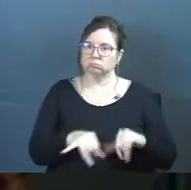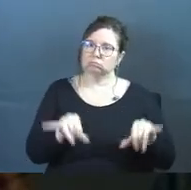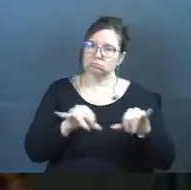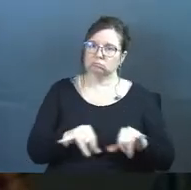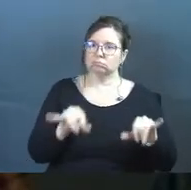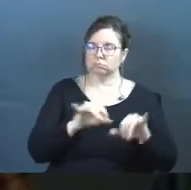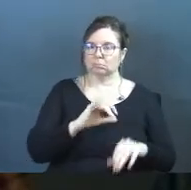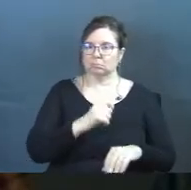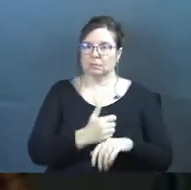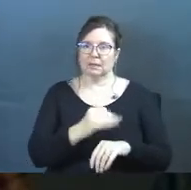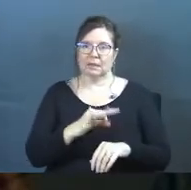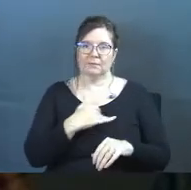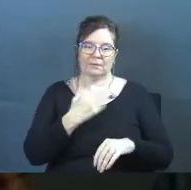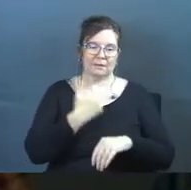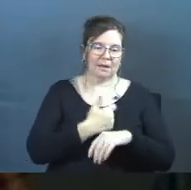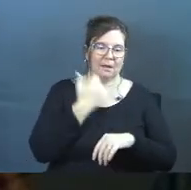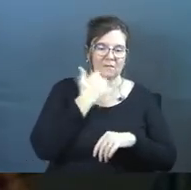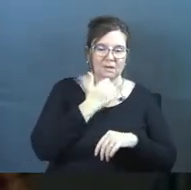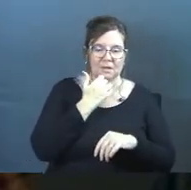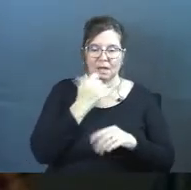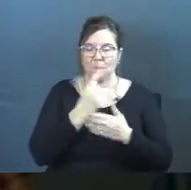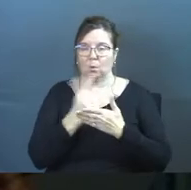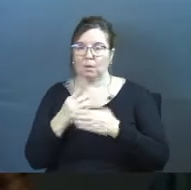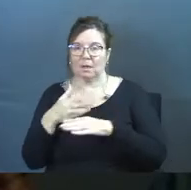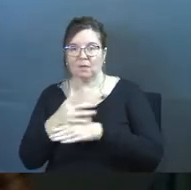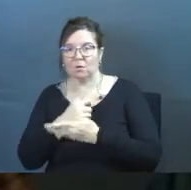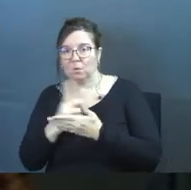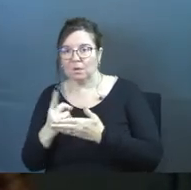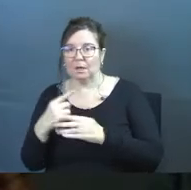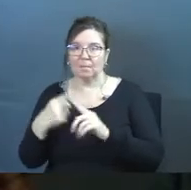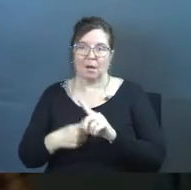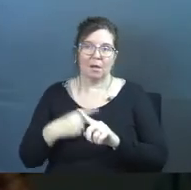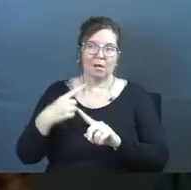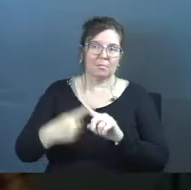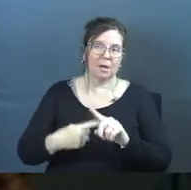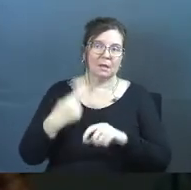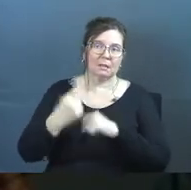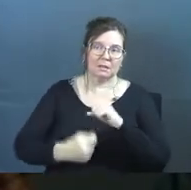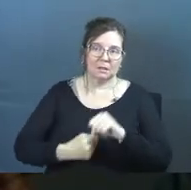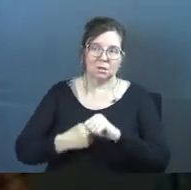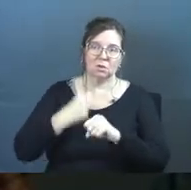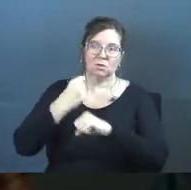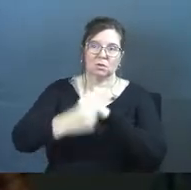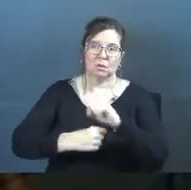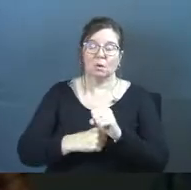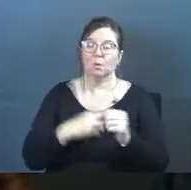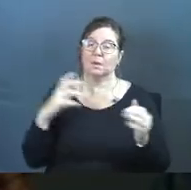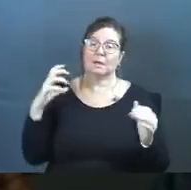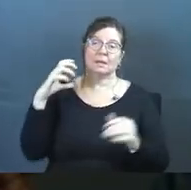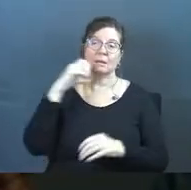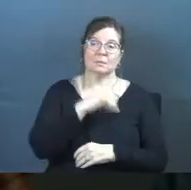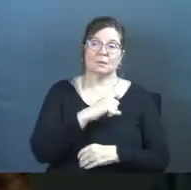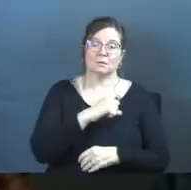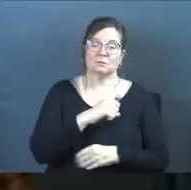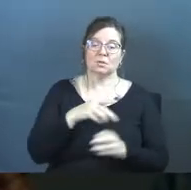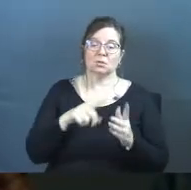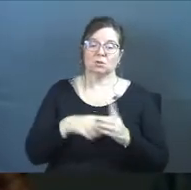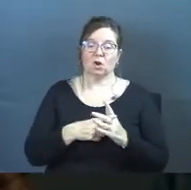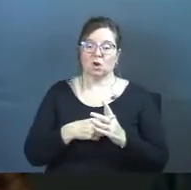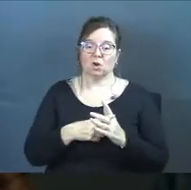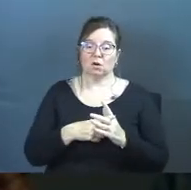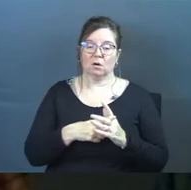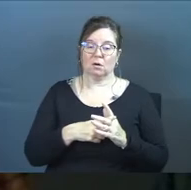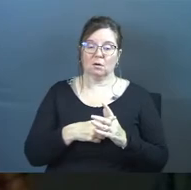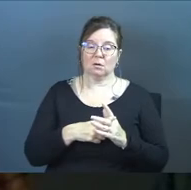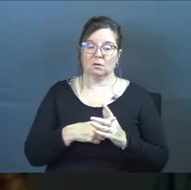have implemented, whether it's day after day, week after week, month after month, year after year, that we can miss out and start, and it can